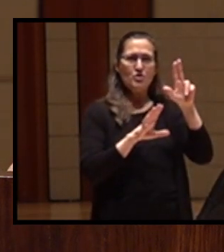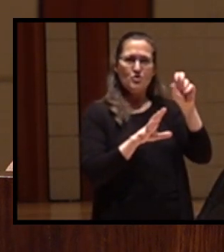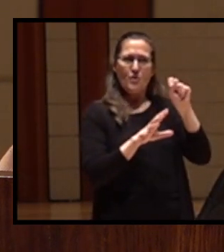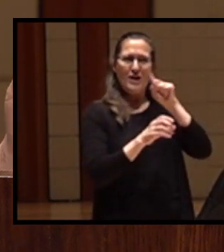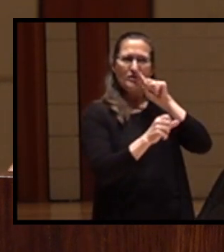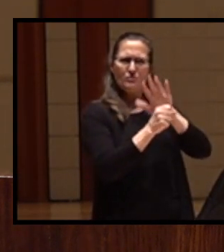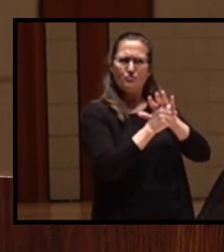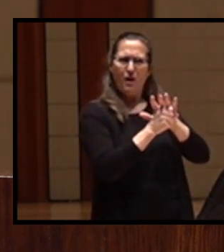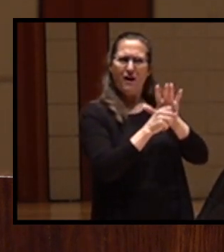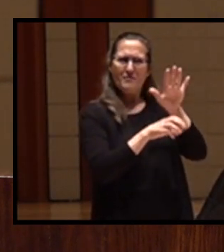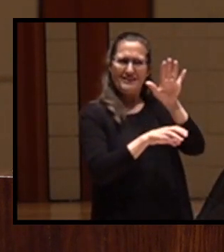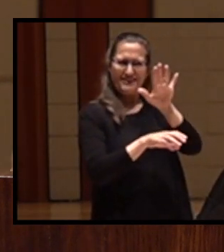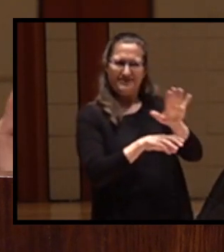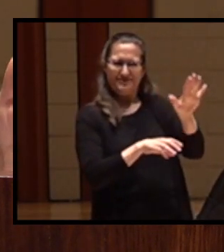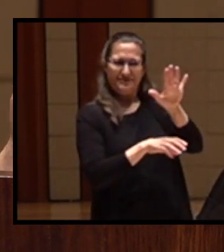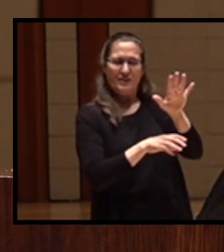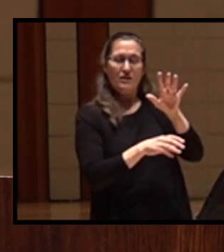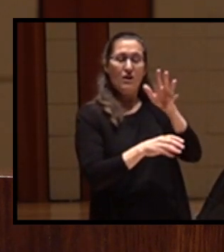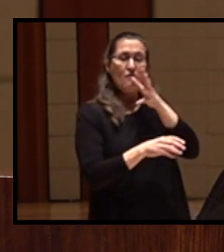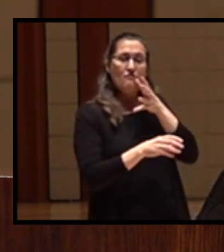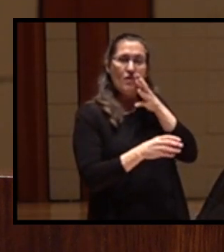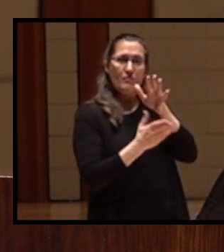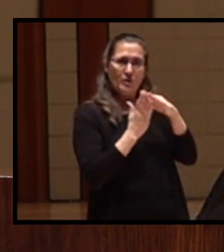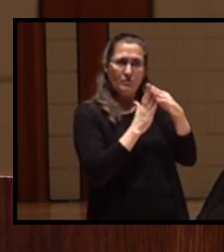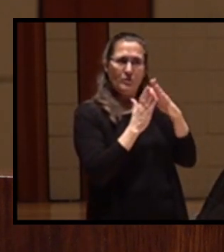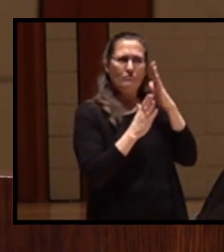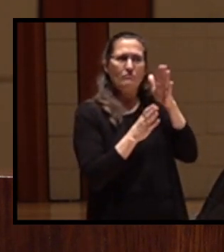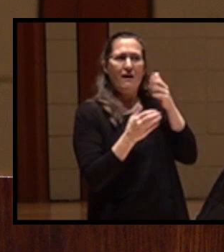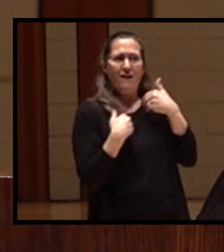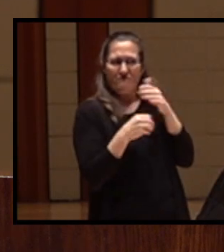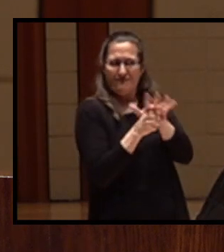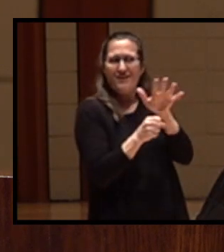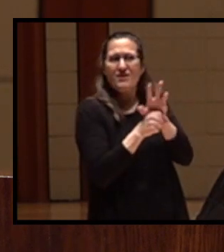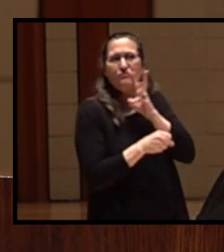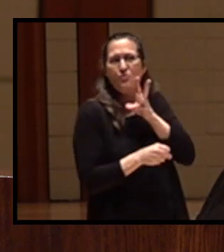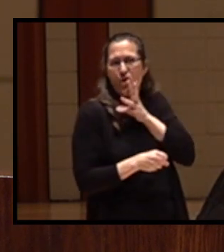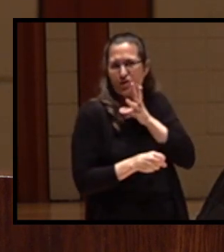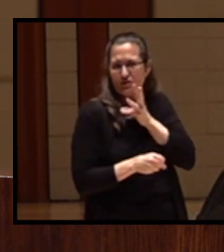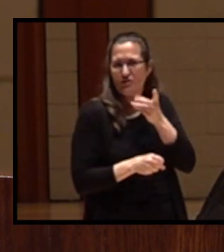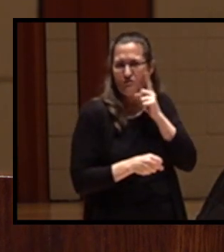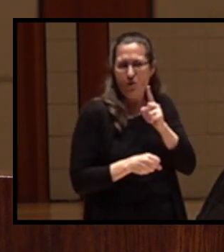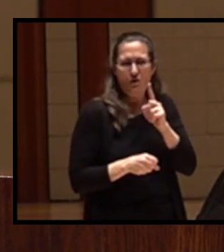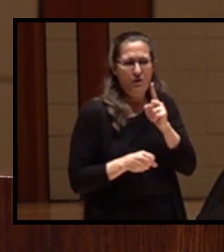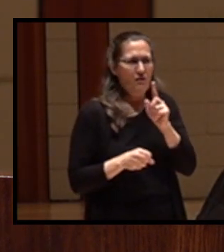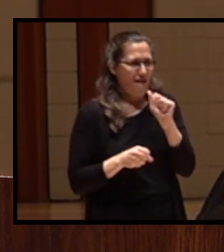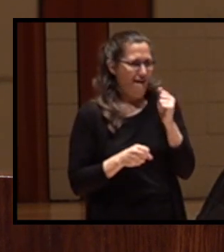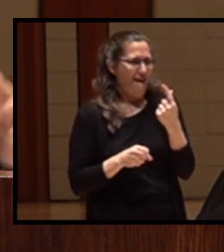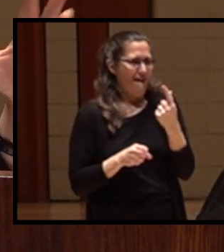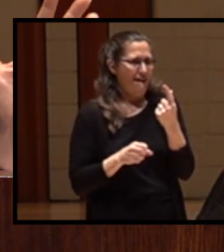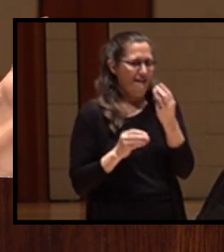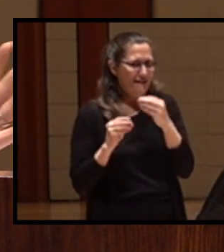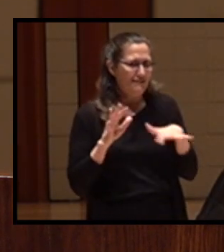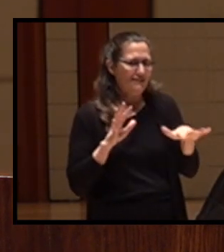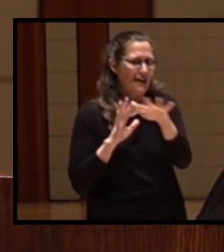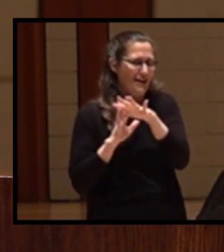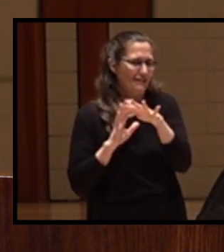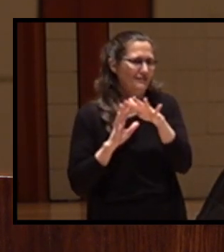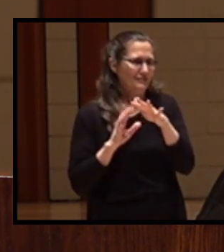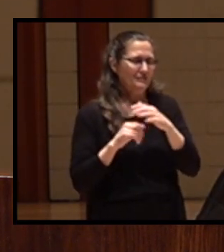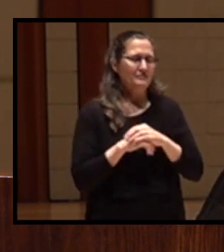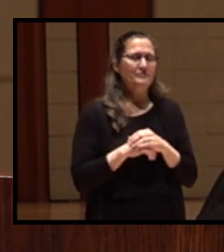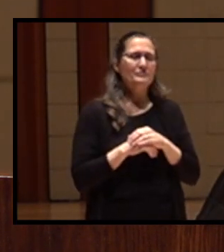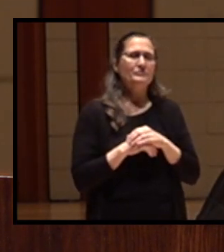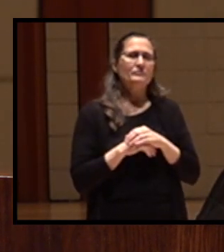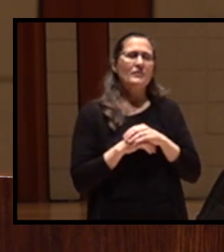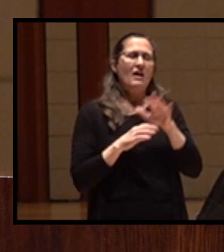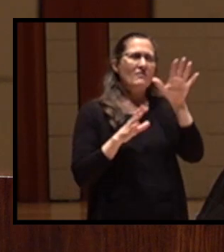promise to the farming community that they would have enough water to support their agricultural life. Moving to the